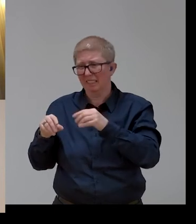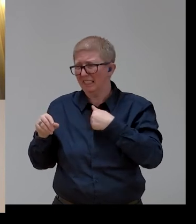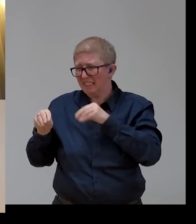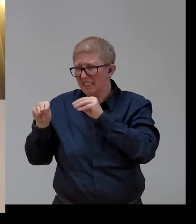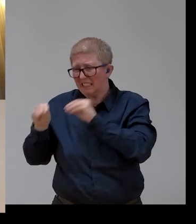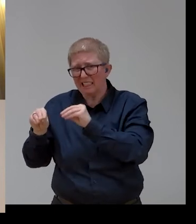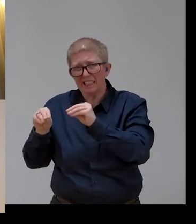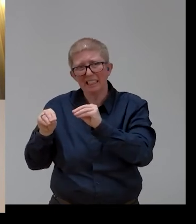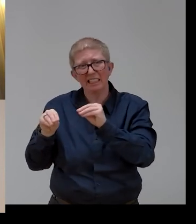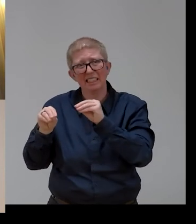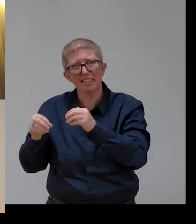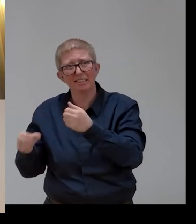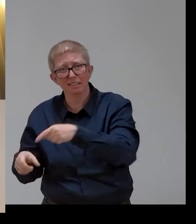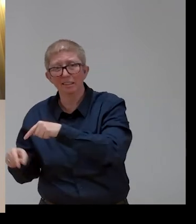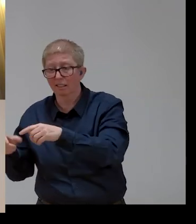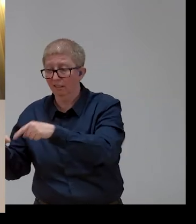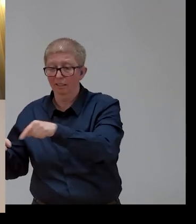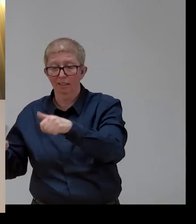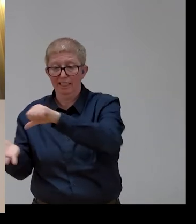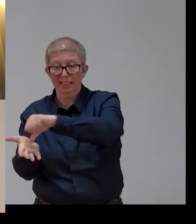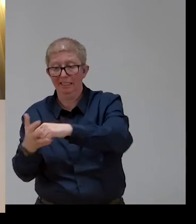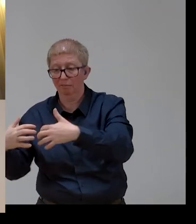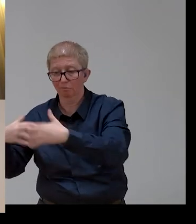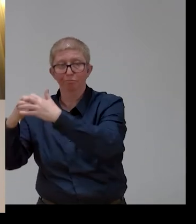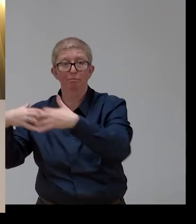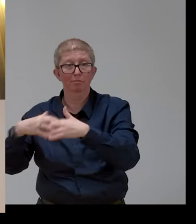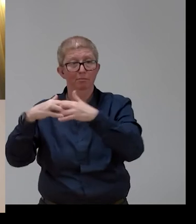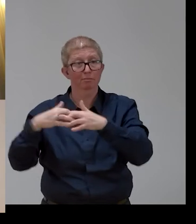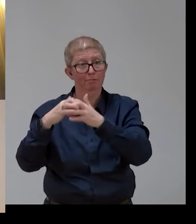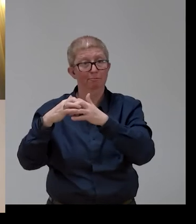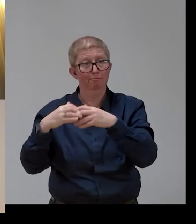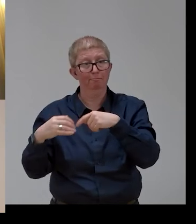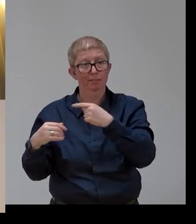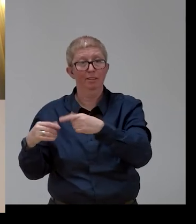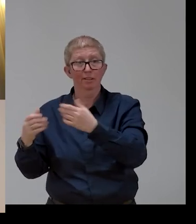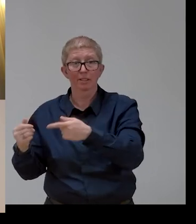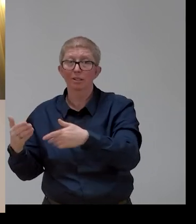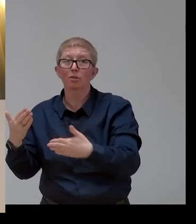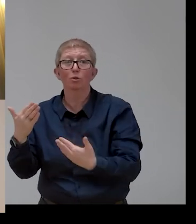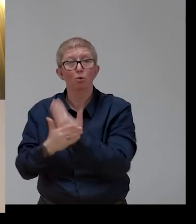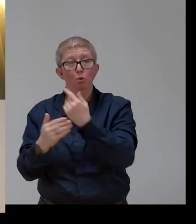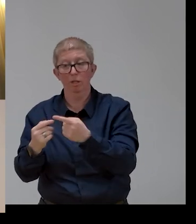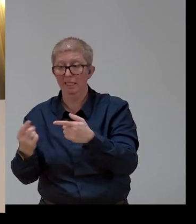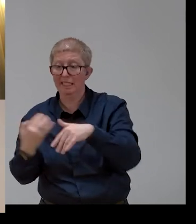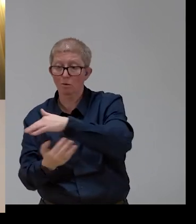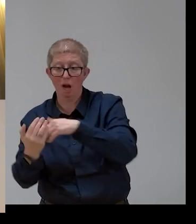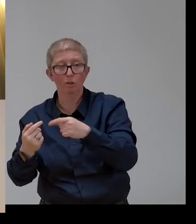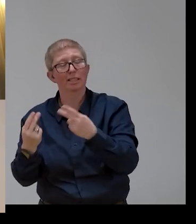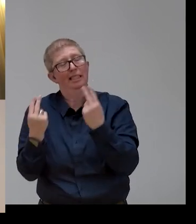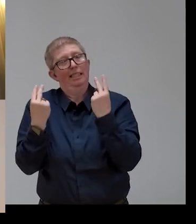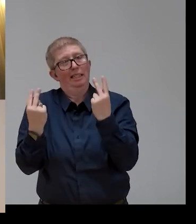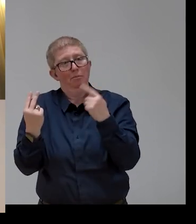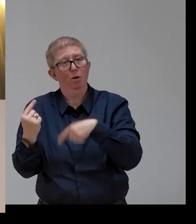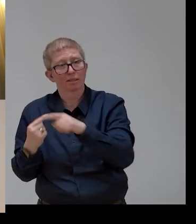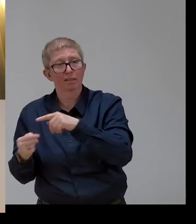play in the new, particularly in this new economic situation. But let's maximise the tools in order